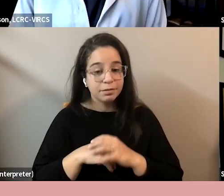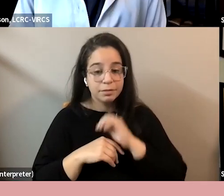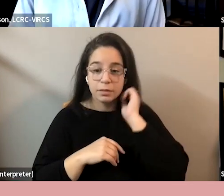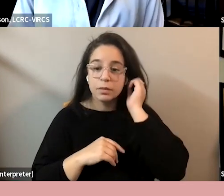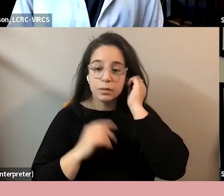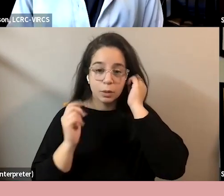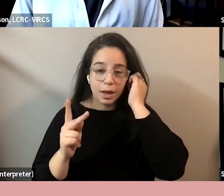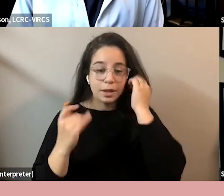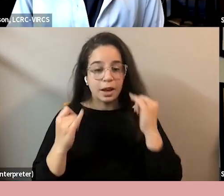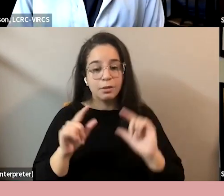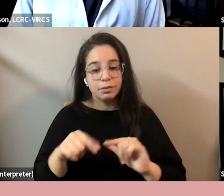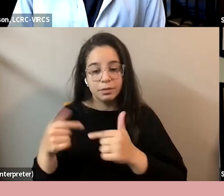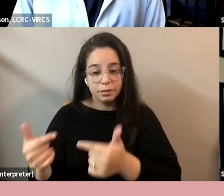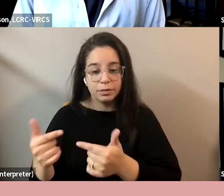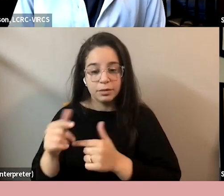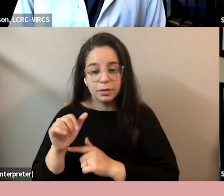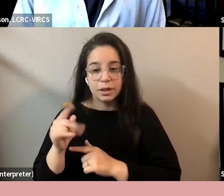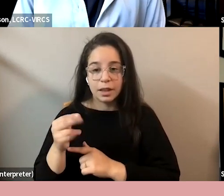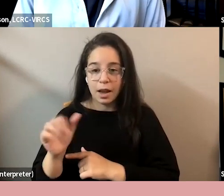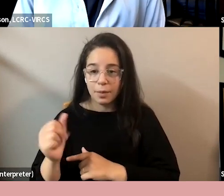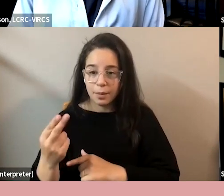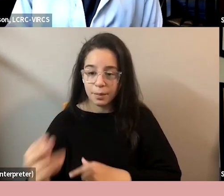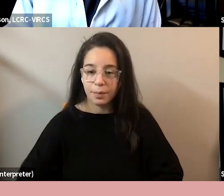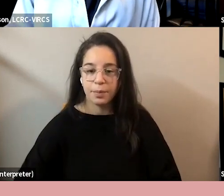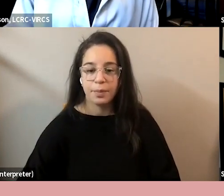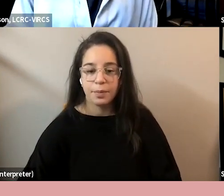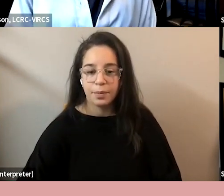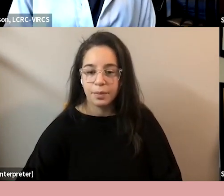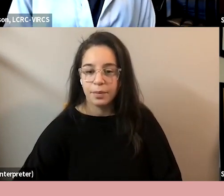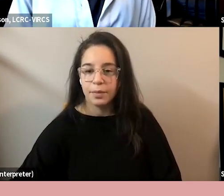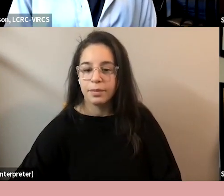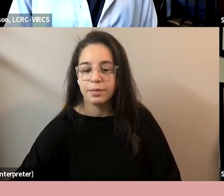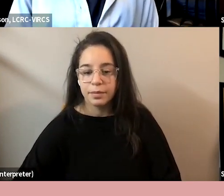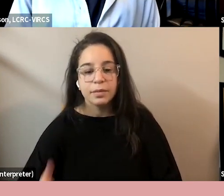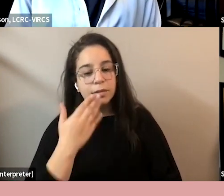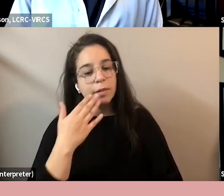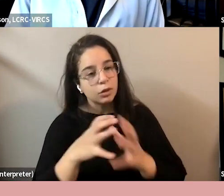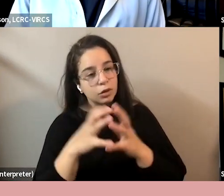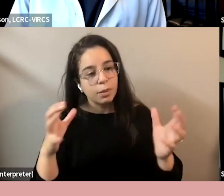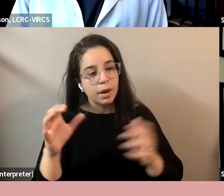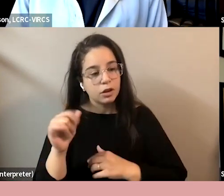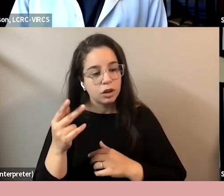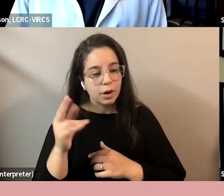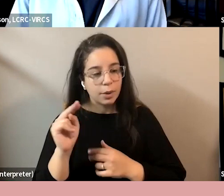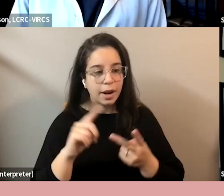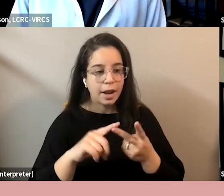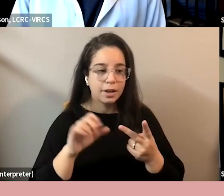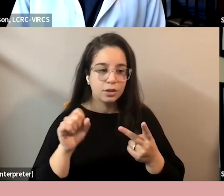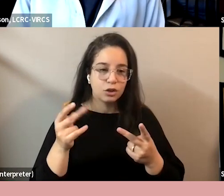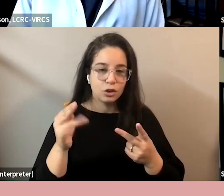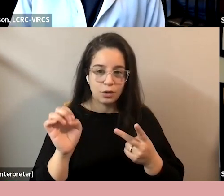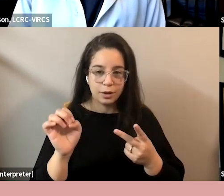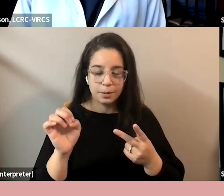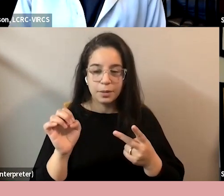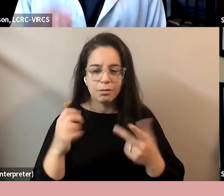So with that, I will pass it over to Asaya. Thank you so much, Sharon. And thank you so much, Sophie. What an